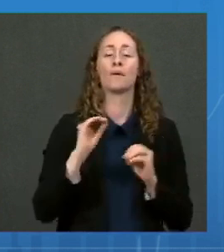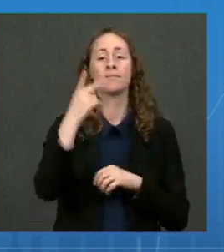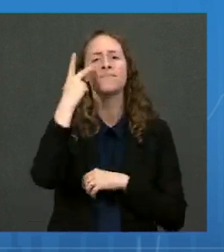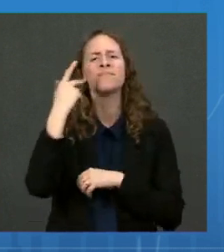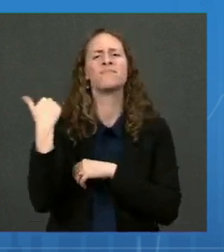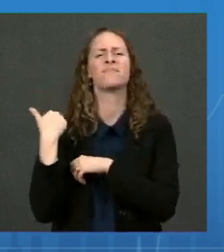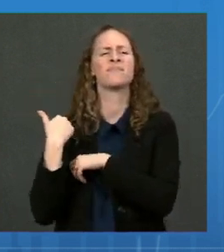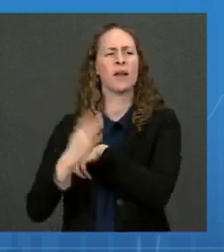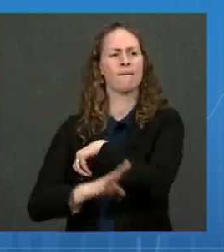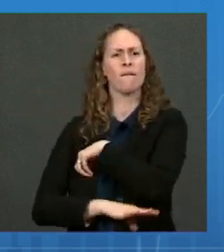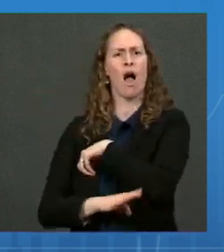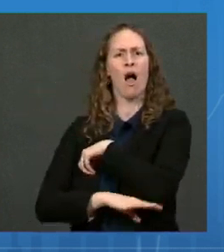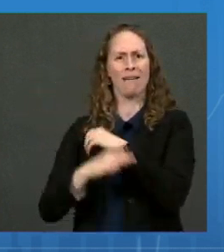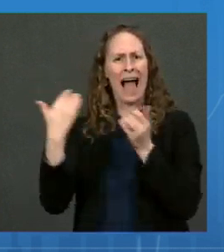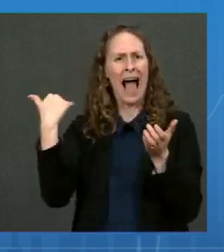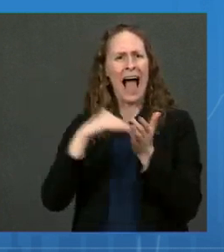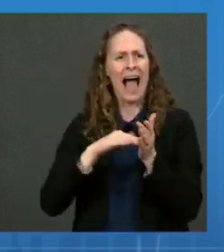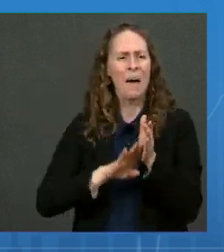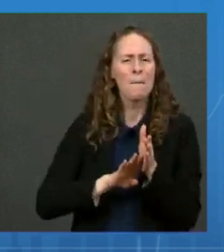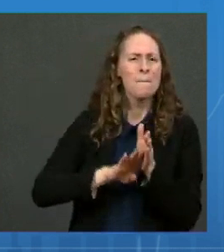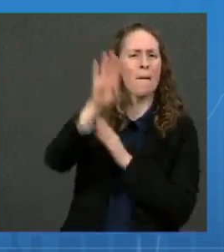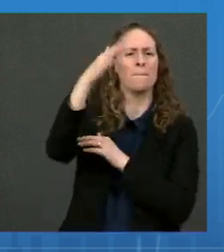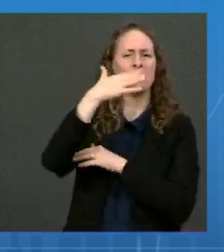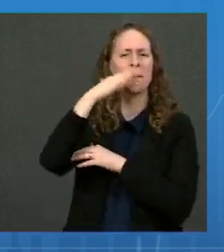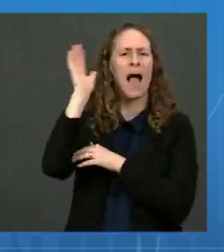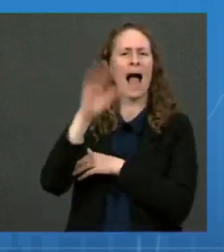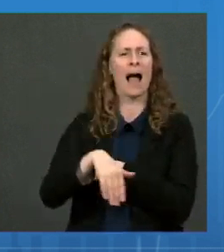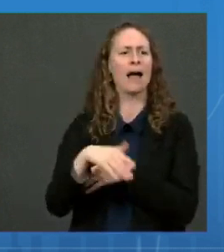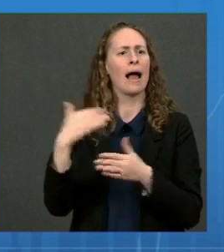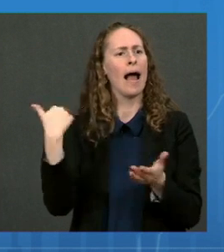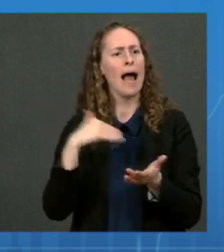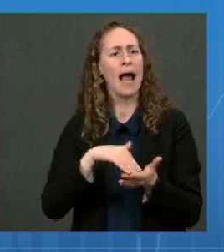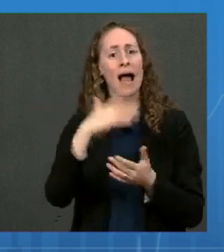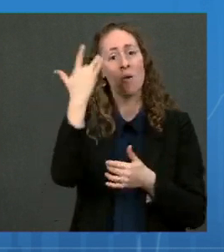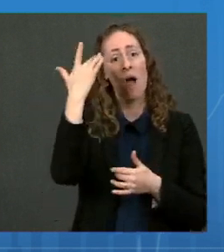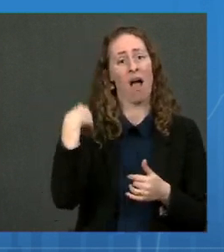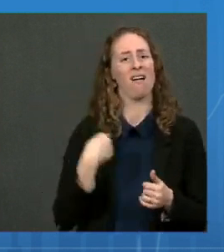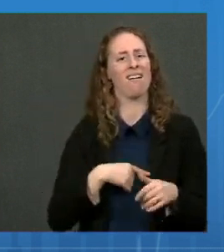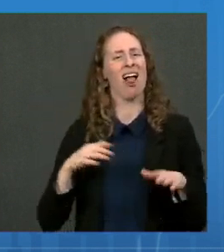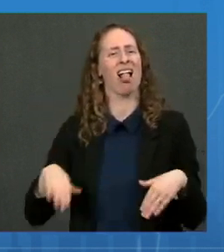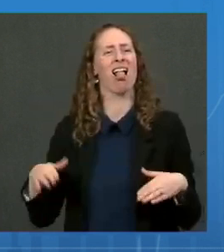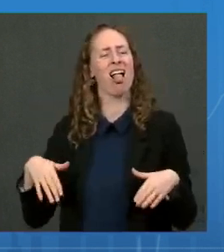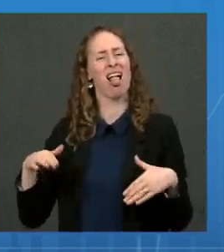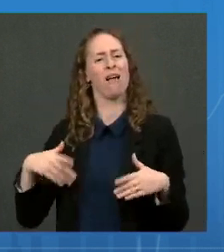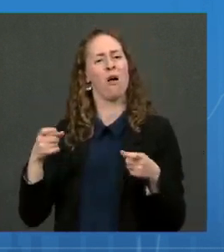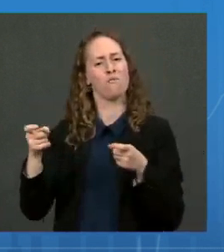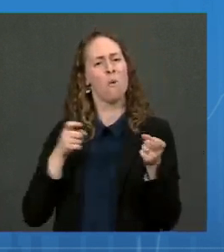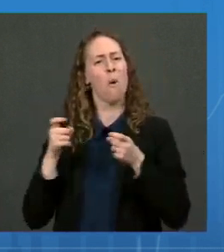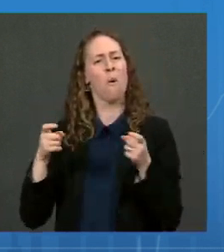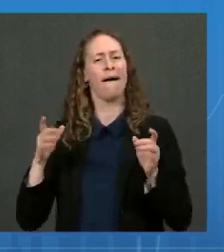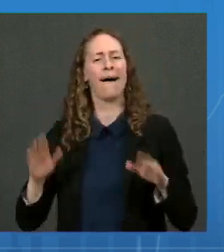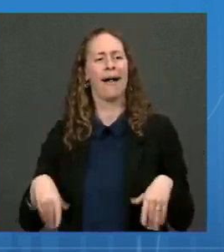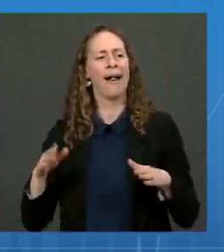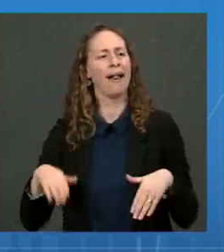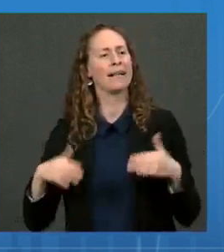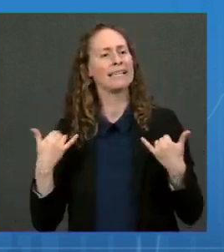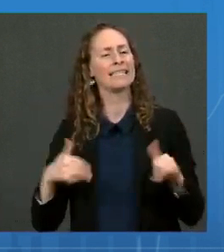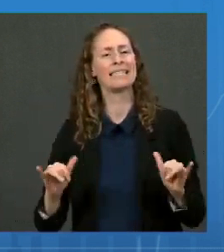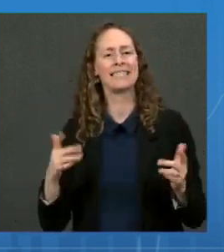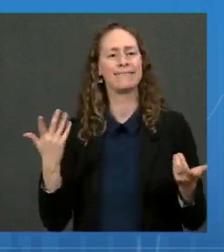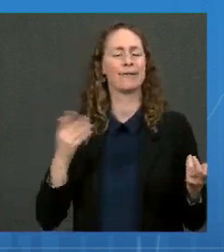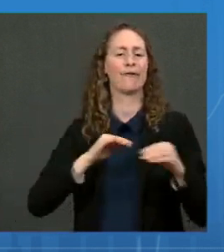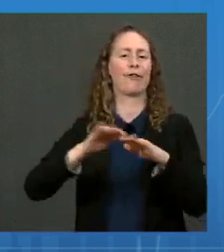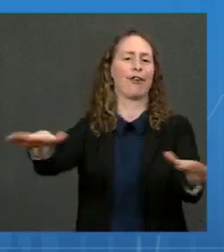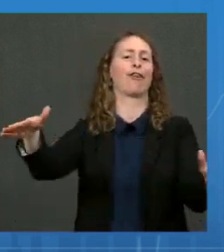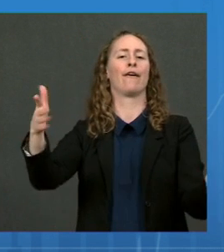It came down. But again, we never got it under what we would call adequate control. And then we